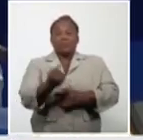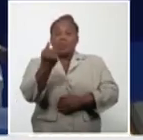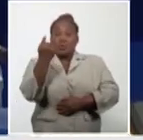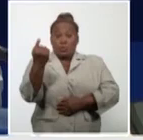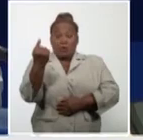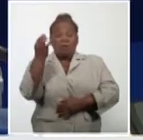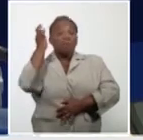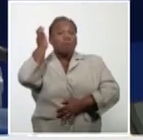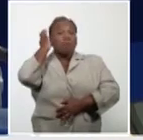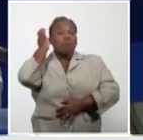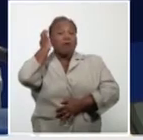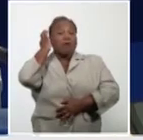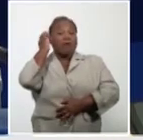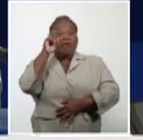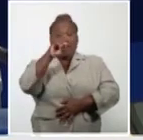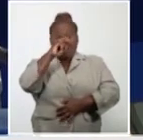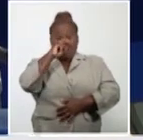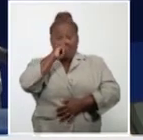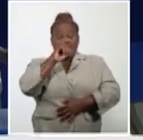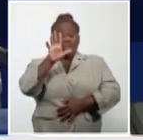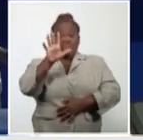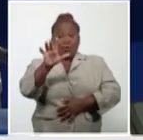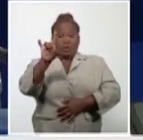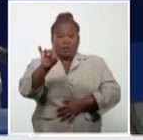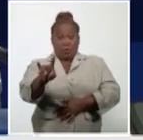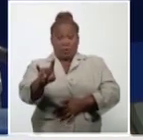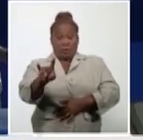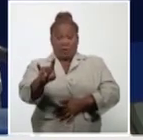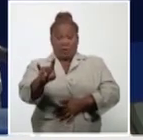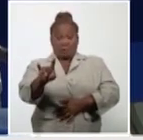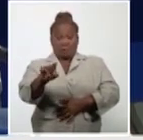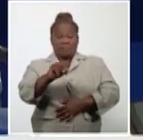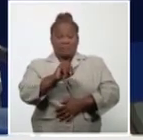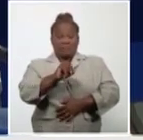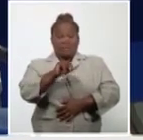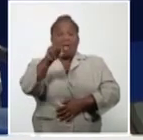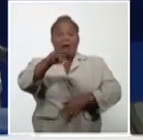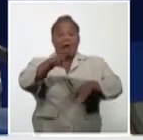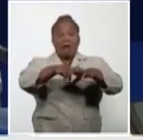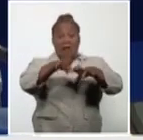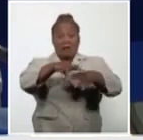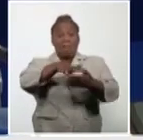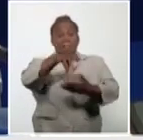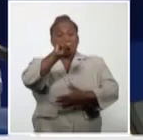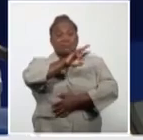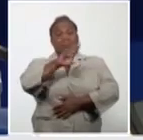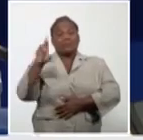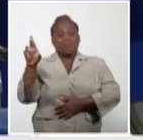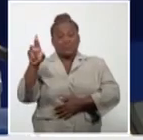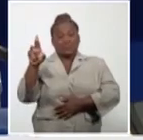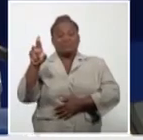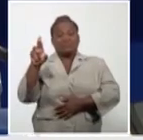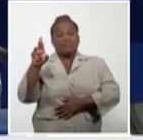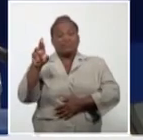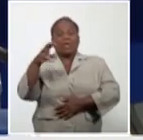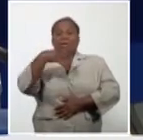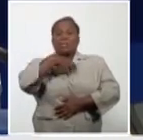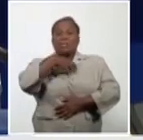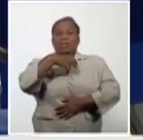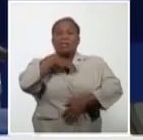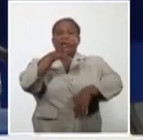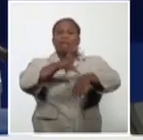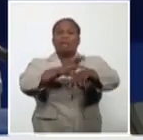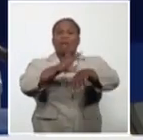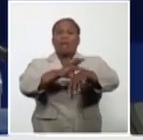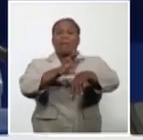One is a 59-year-old female patient from Havana's Plaza de la Revolución municipality